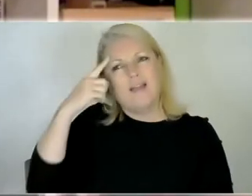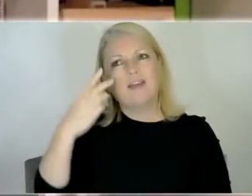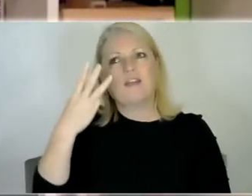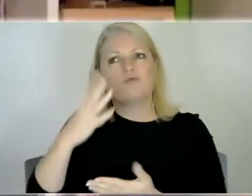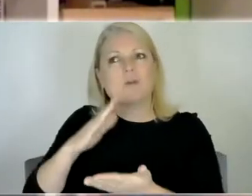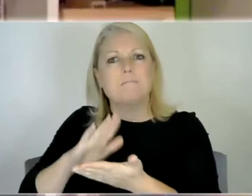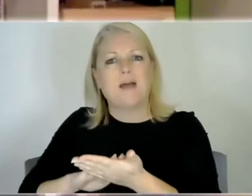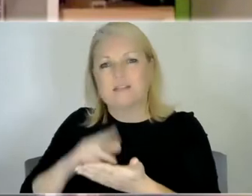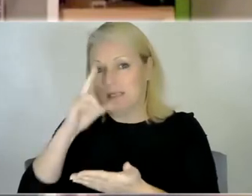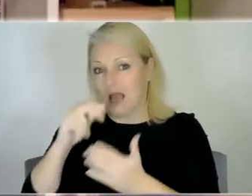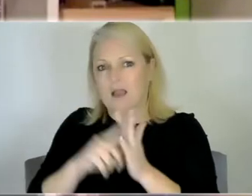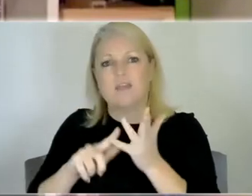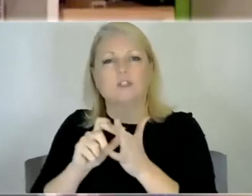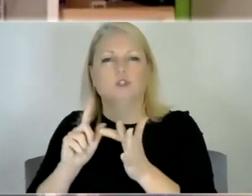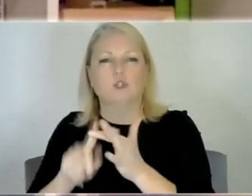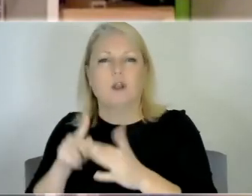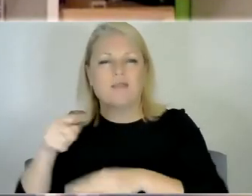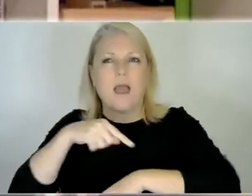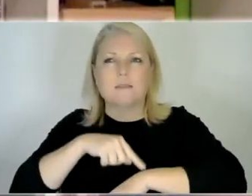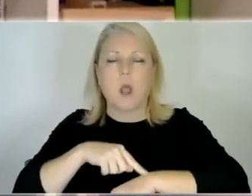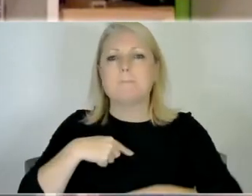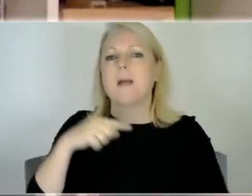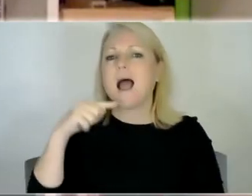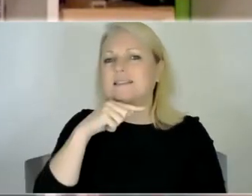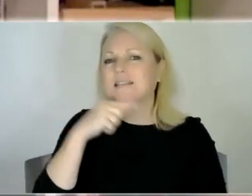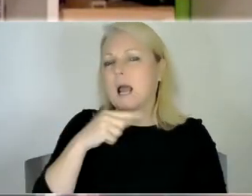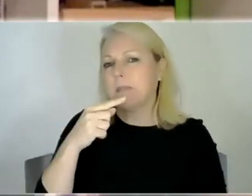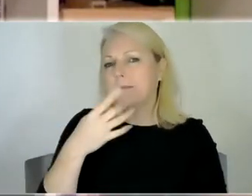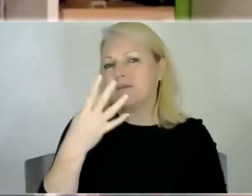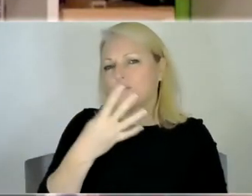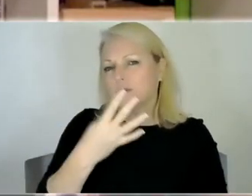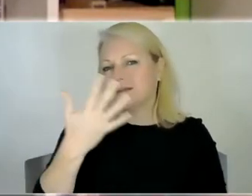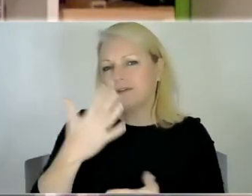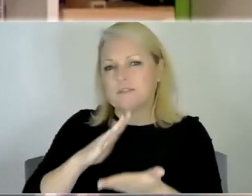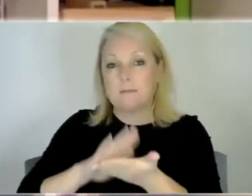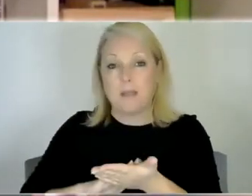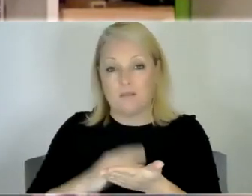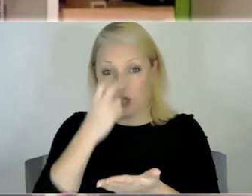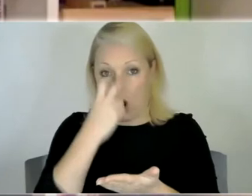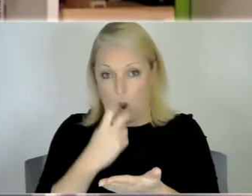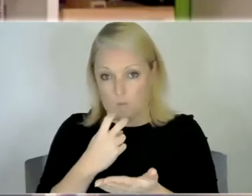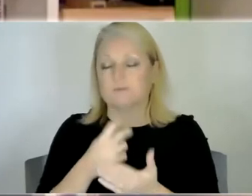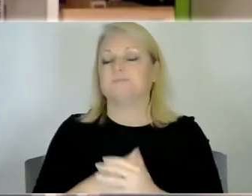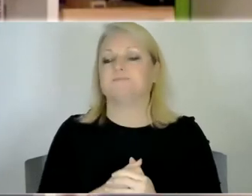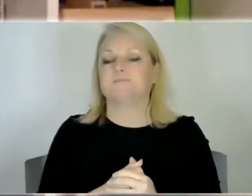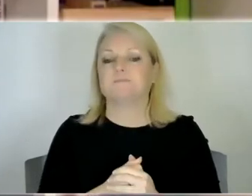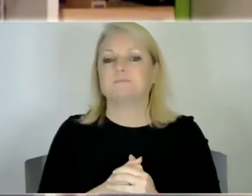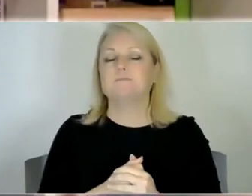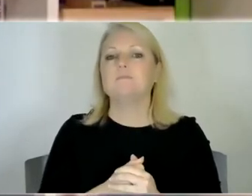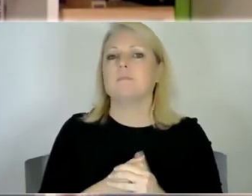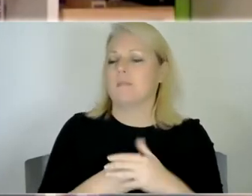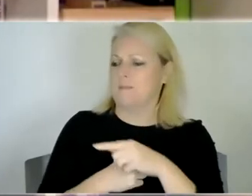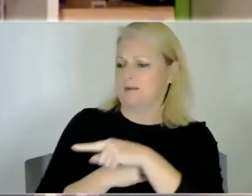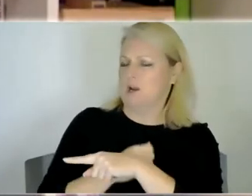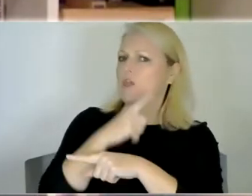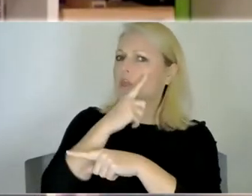than Jude and Jude was about 14 15 months at the time and this girl was